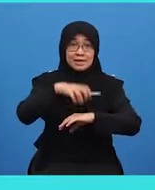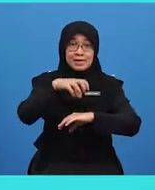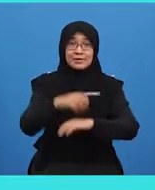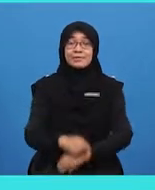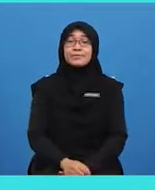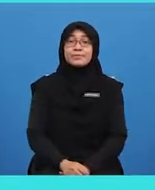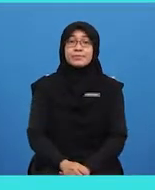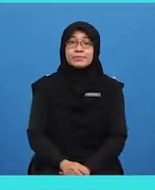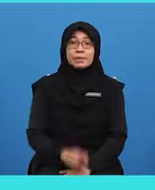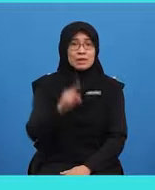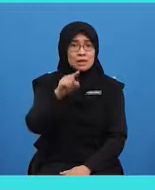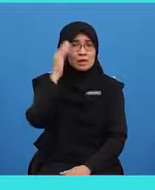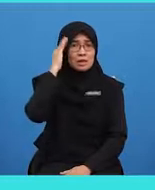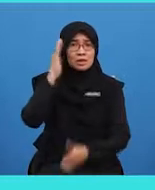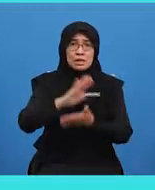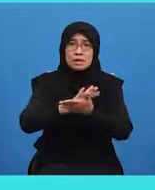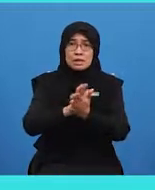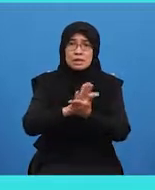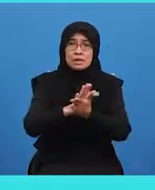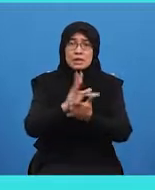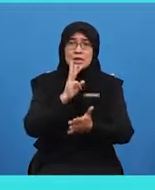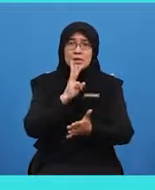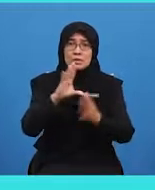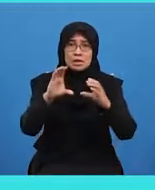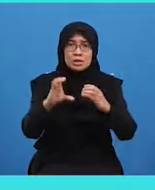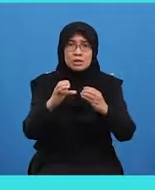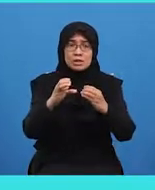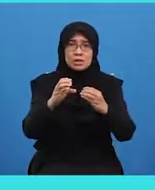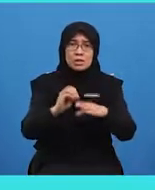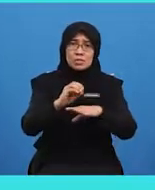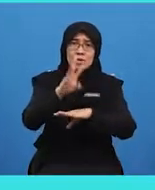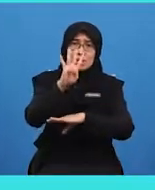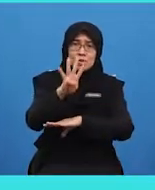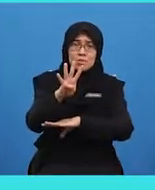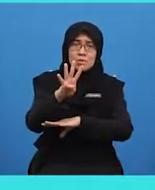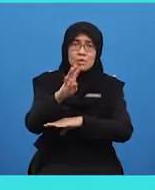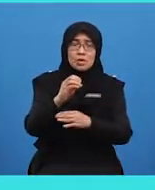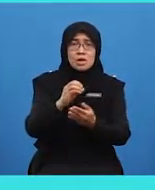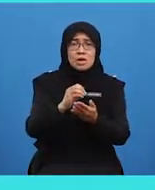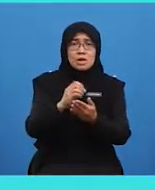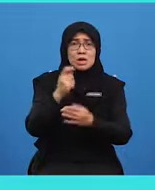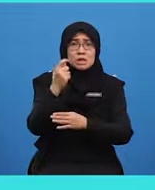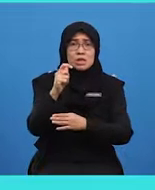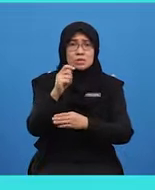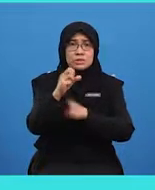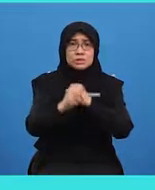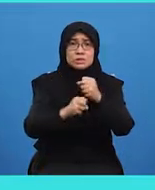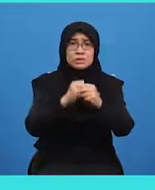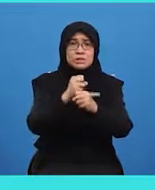Do you know that cheese was created over 4,000 years ago by accident?